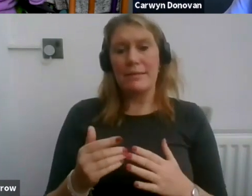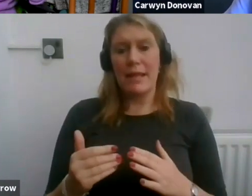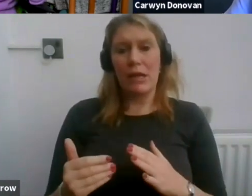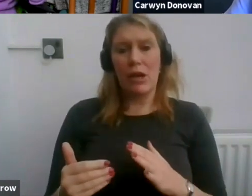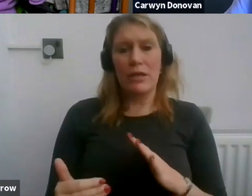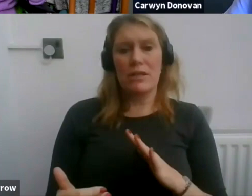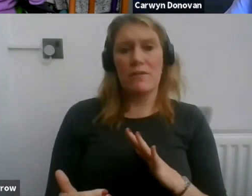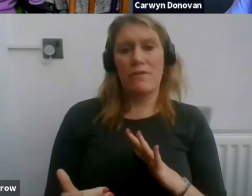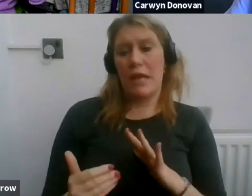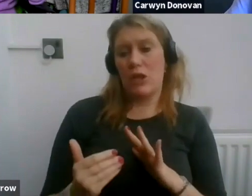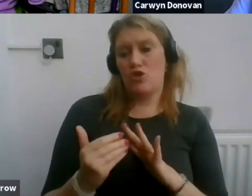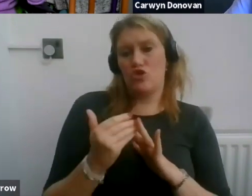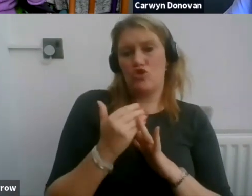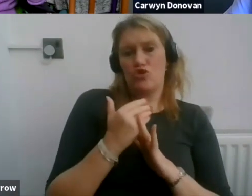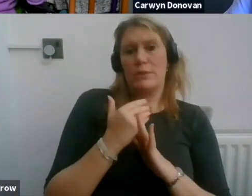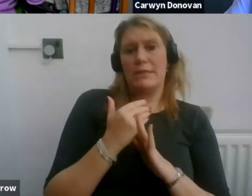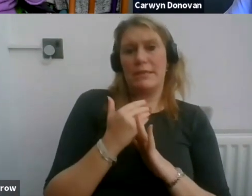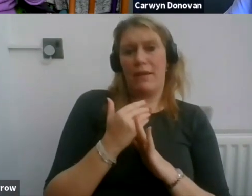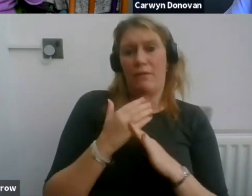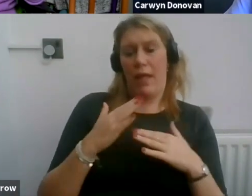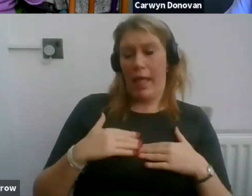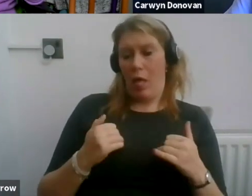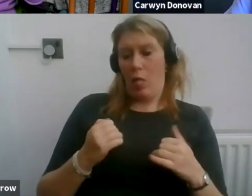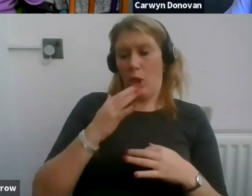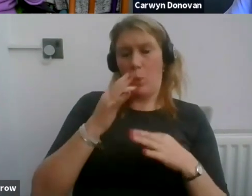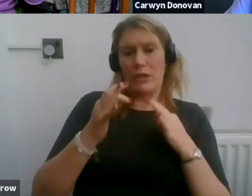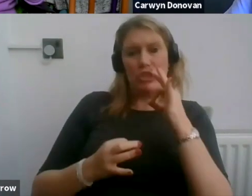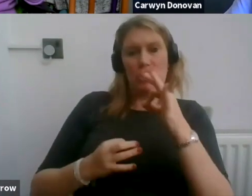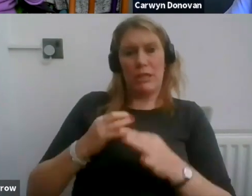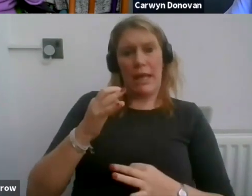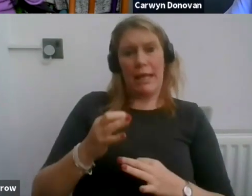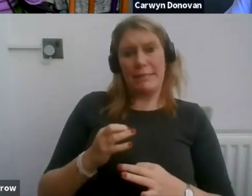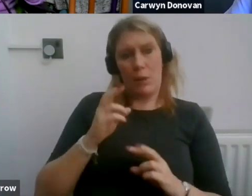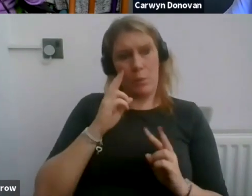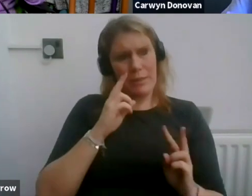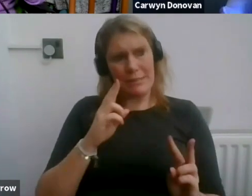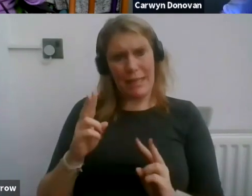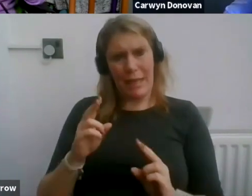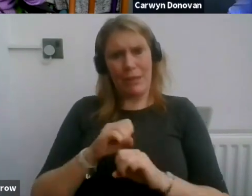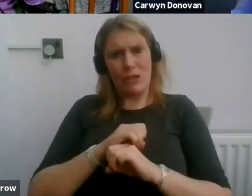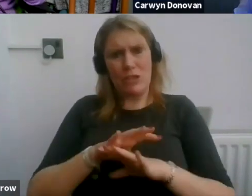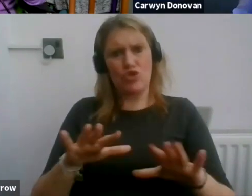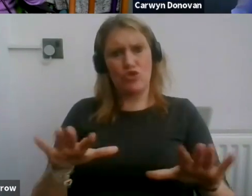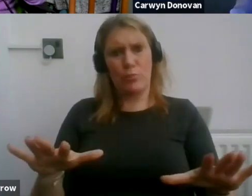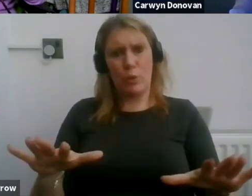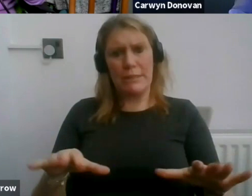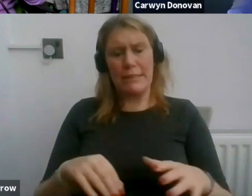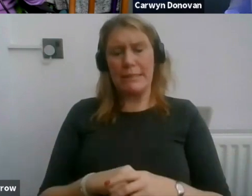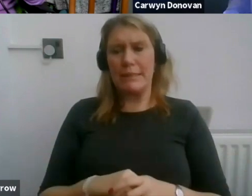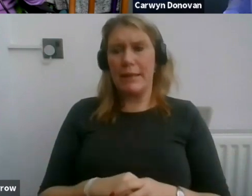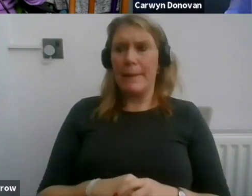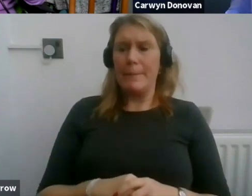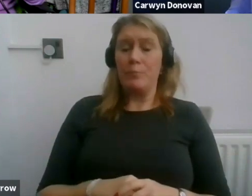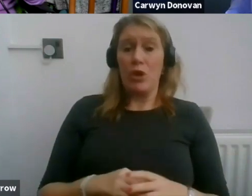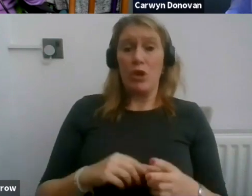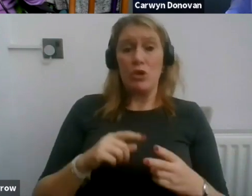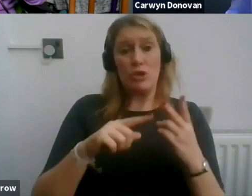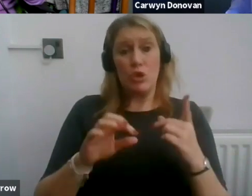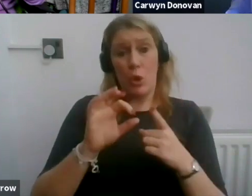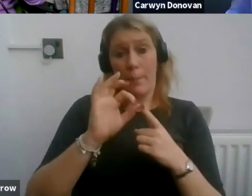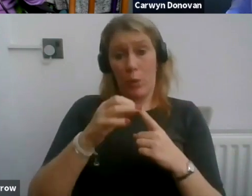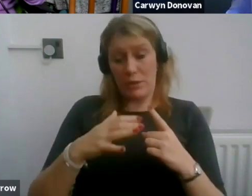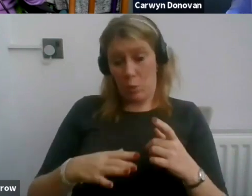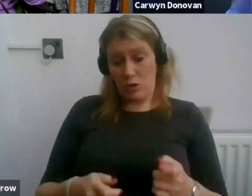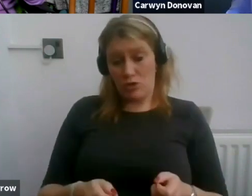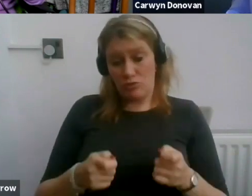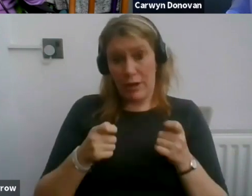of some of the health questionnaires which we are seeing being distributed. Now, there's two points I want to make on that, OK,